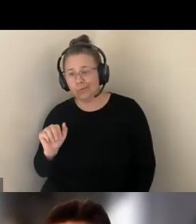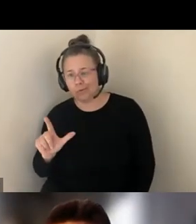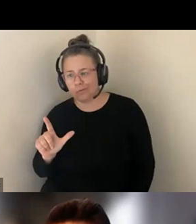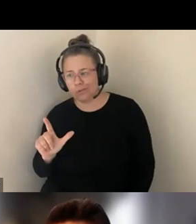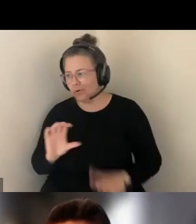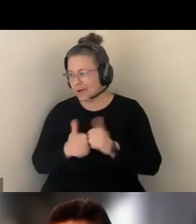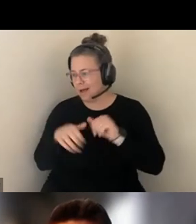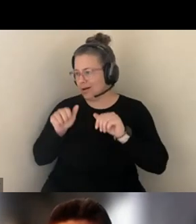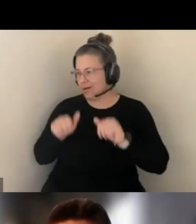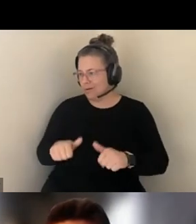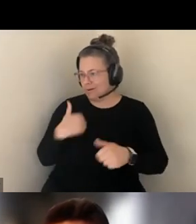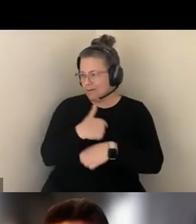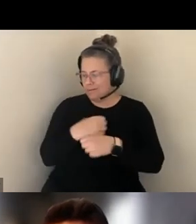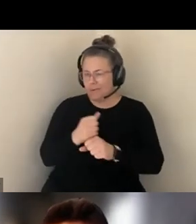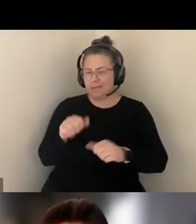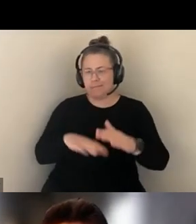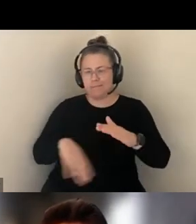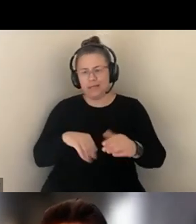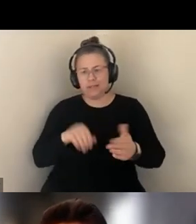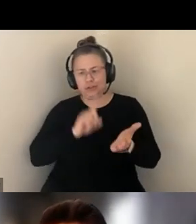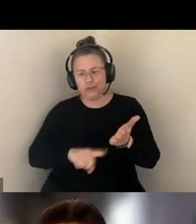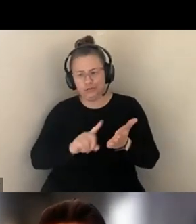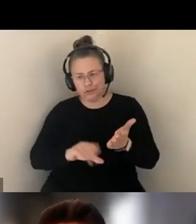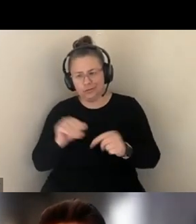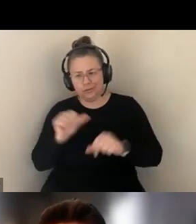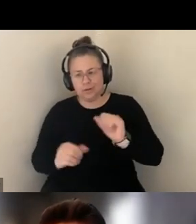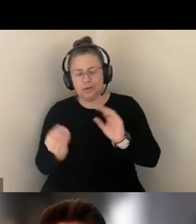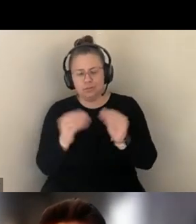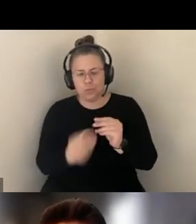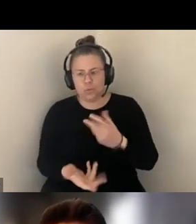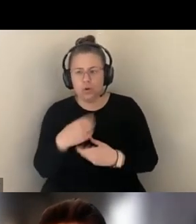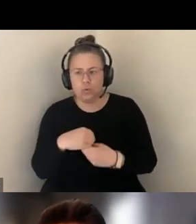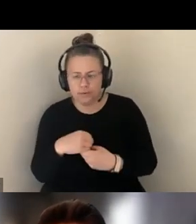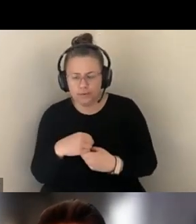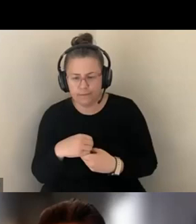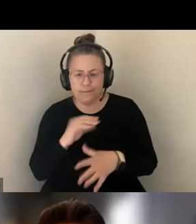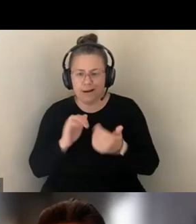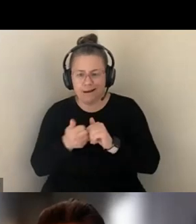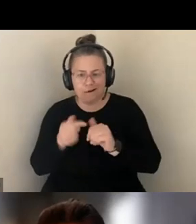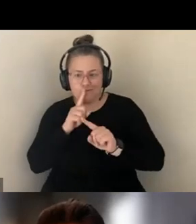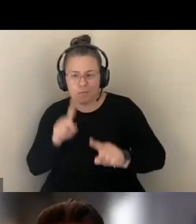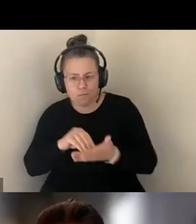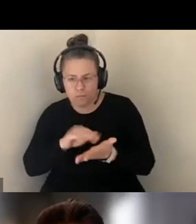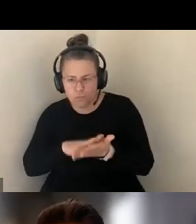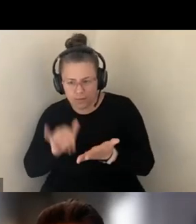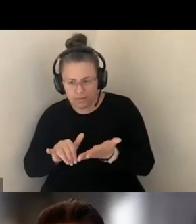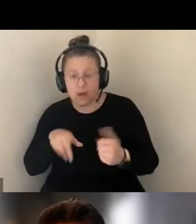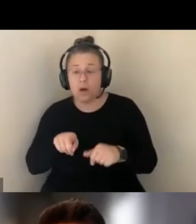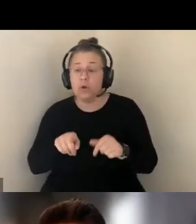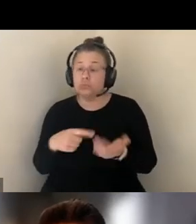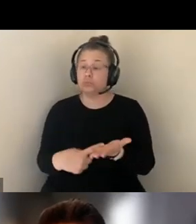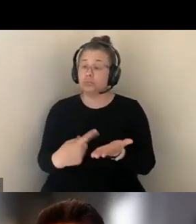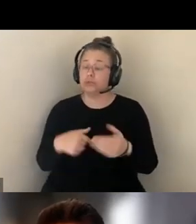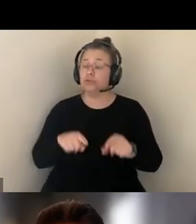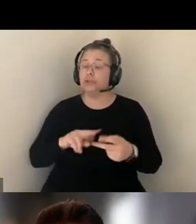ABILITIES ARE STUDIED AND REPORTED? AND YOU'VE TALKED ABOUT THAT SPECIFICALLY IN THE GENETIC COUNSELING CONTEXT. IF YOU COULD